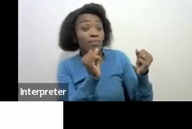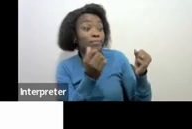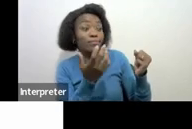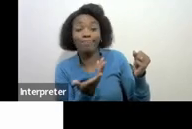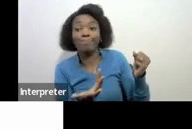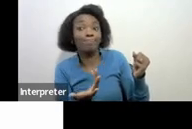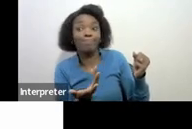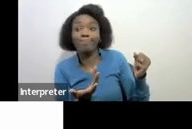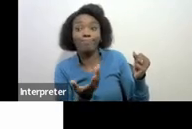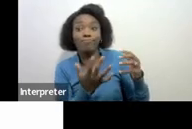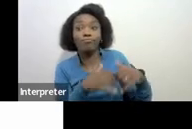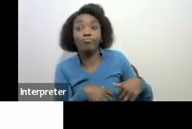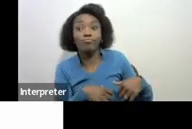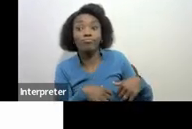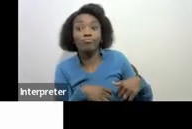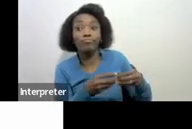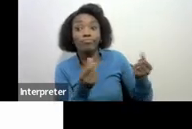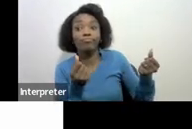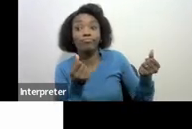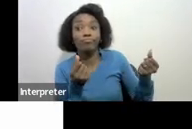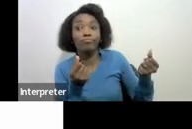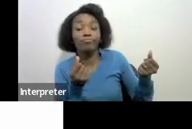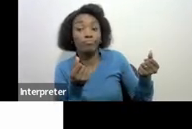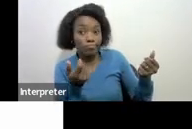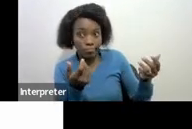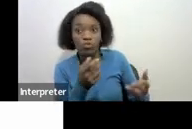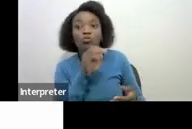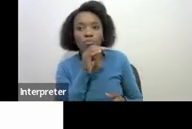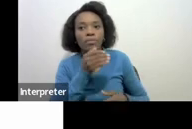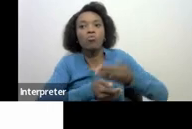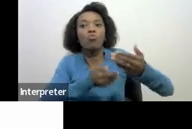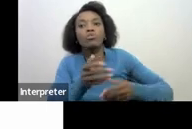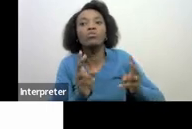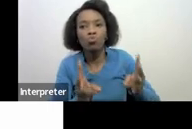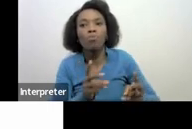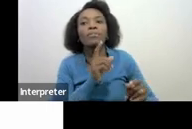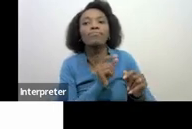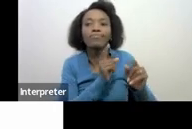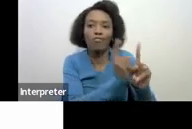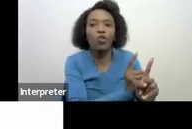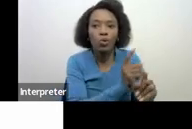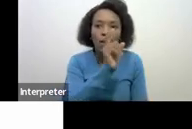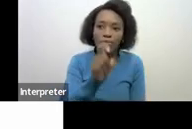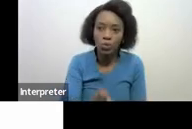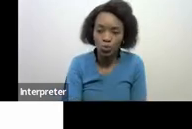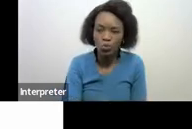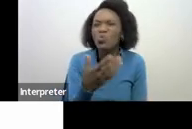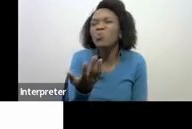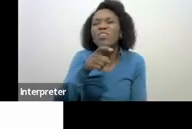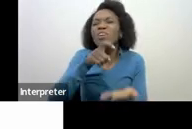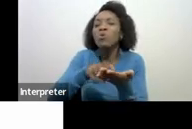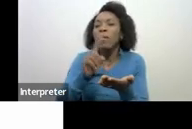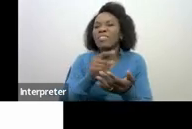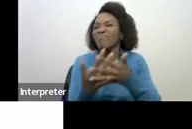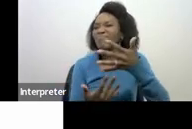agreement collapse and then we will have to follow the normal process so what are the requirements there are